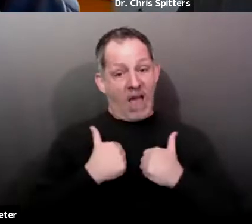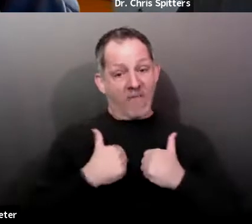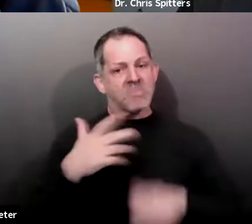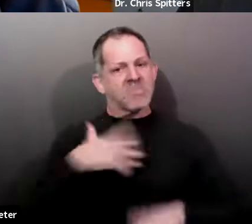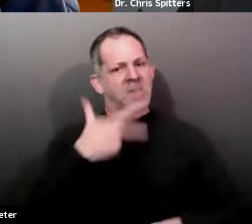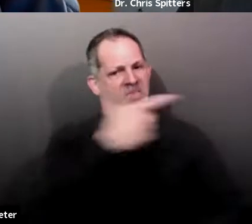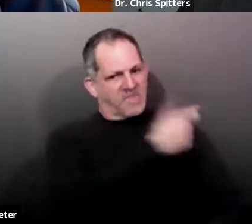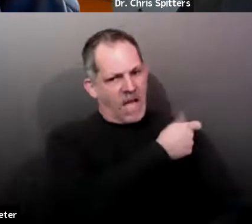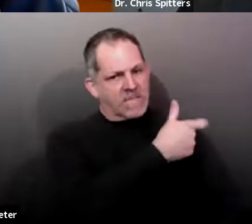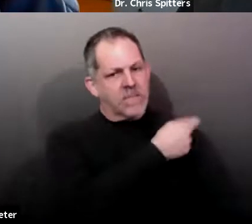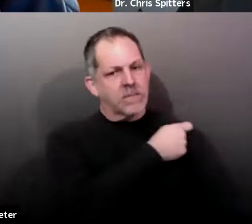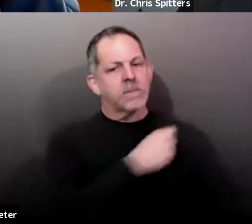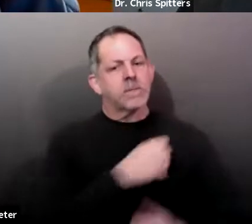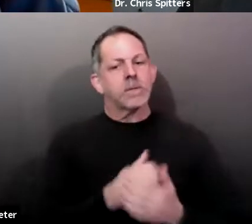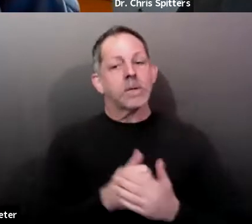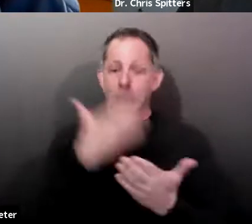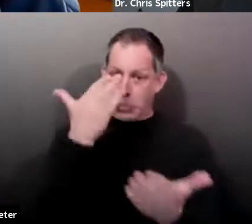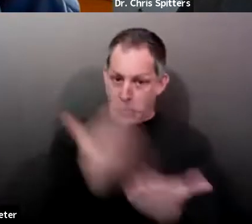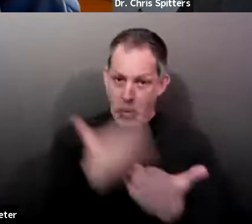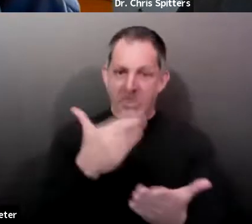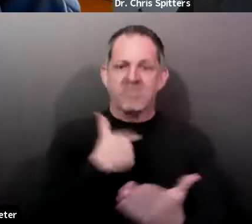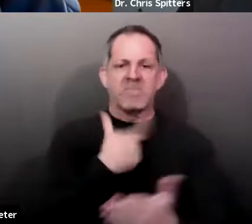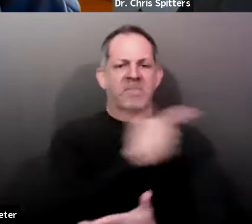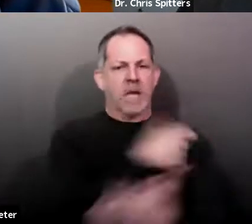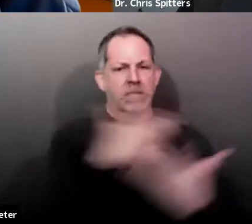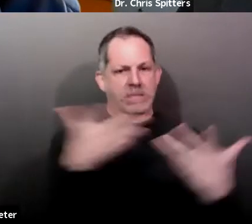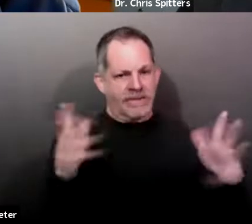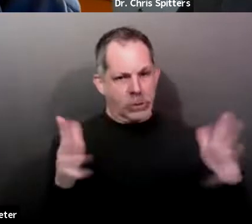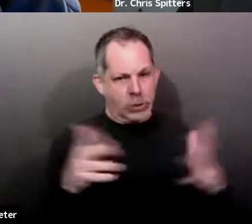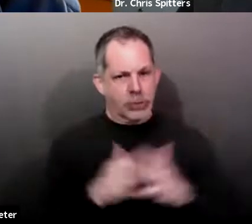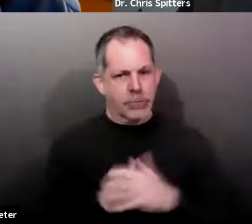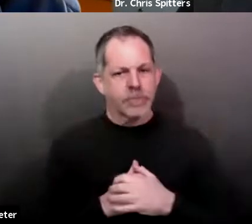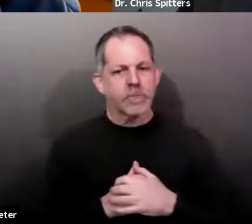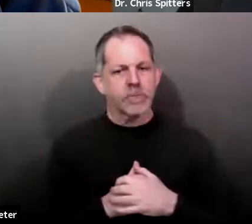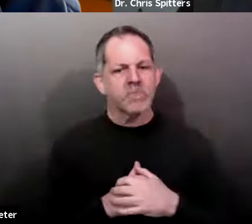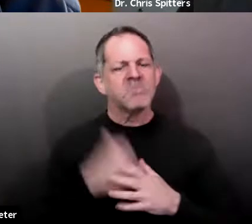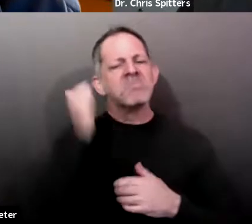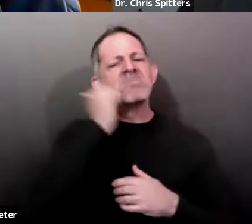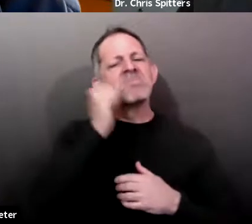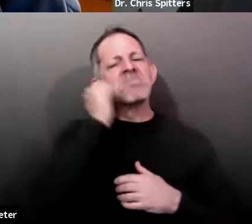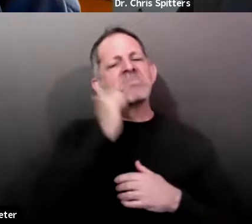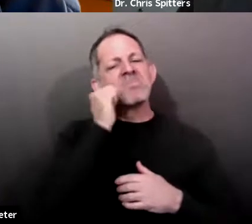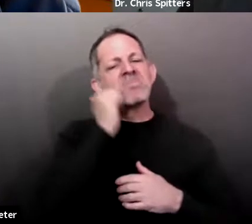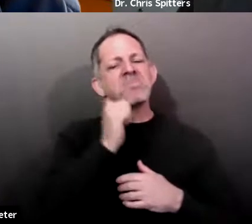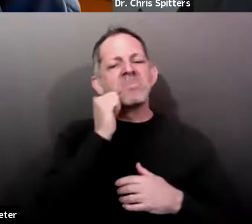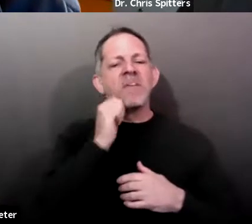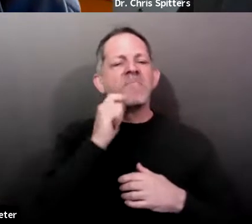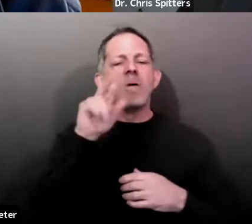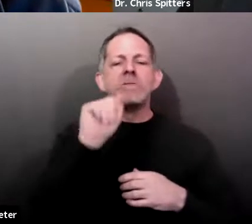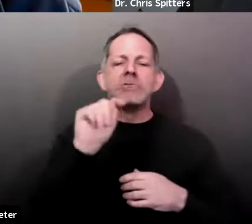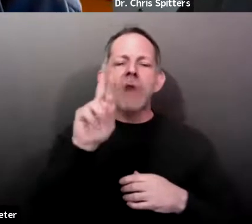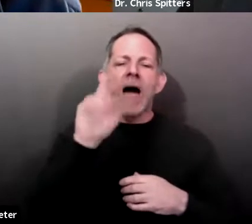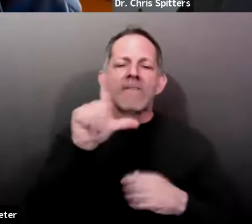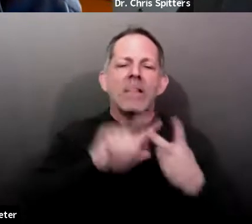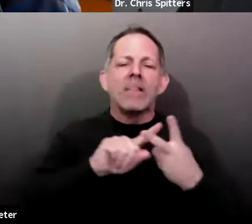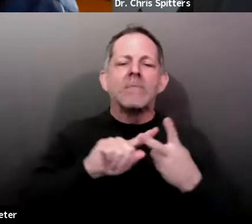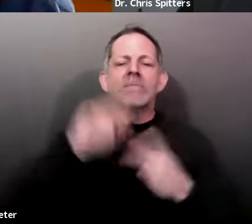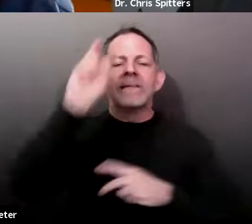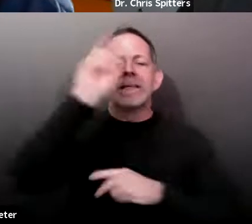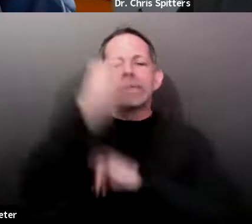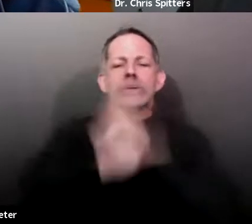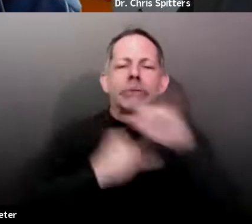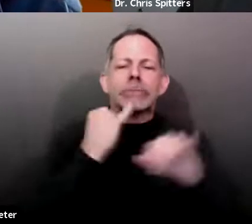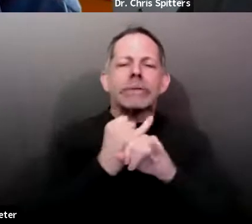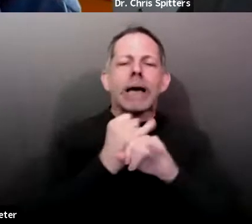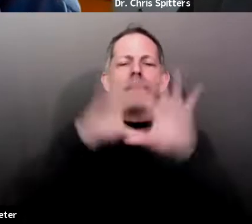has been, uh, kind of standard operating procedure when you're traveling internationally to many places and, uh, much so